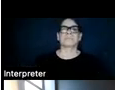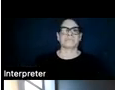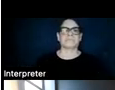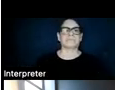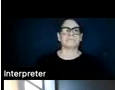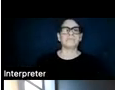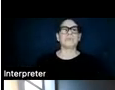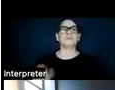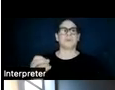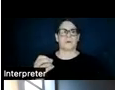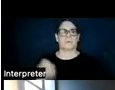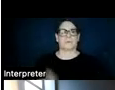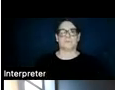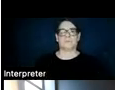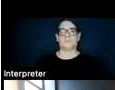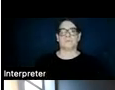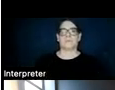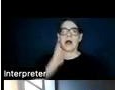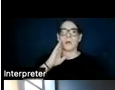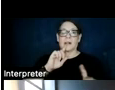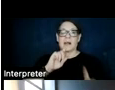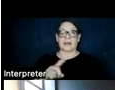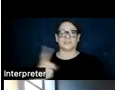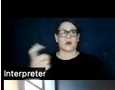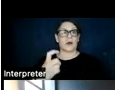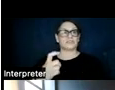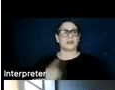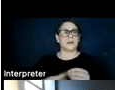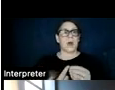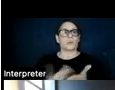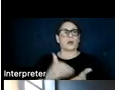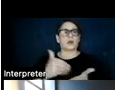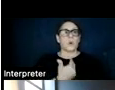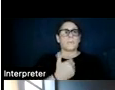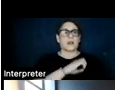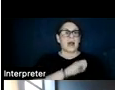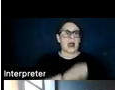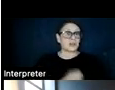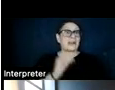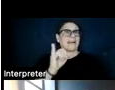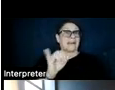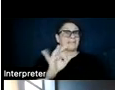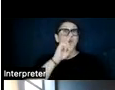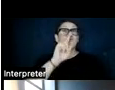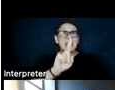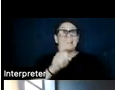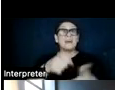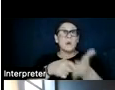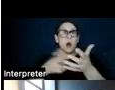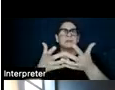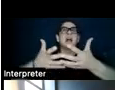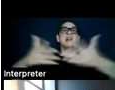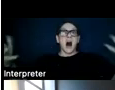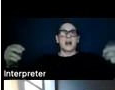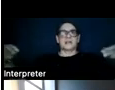So I'm going to answer this question of renewable energy and whether it truly requires vast amounts of